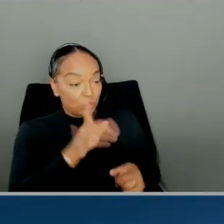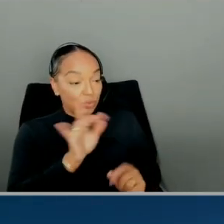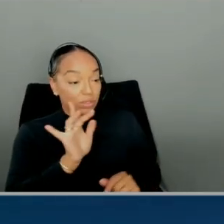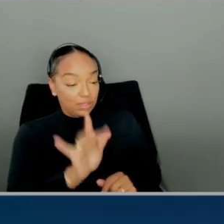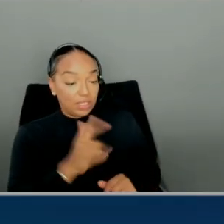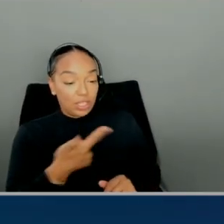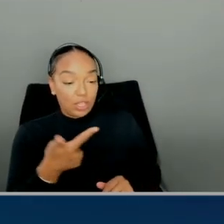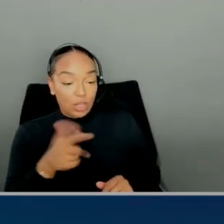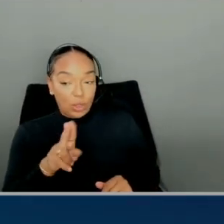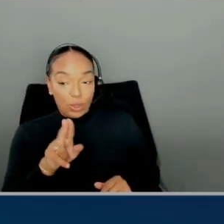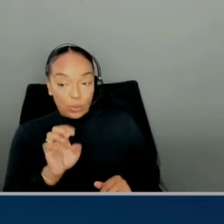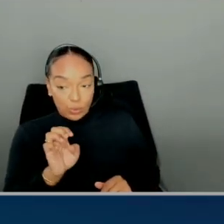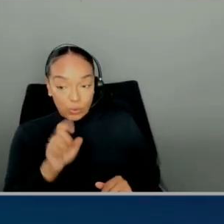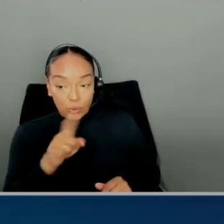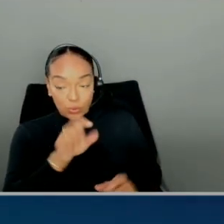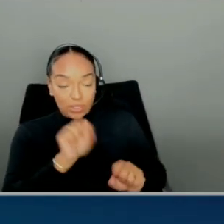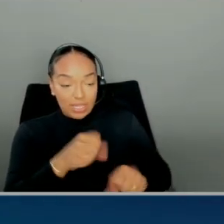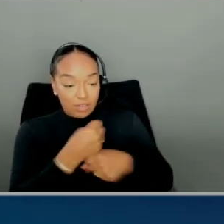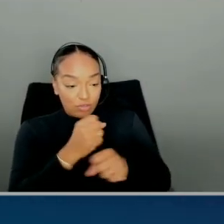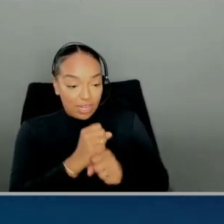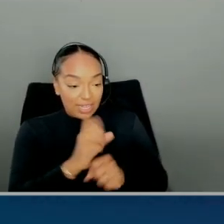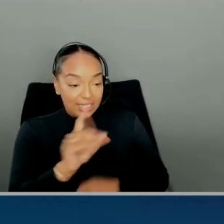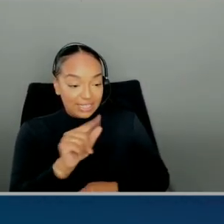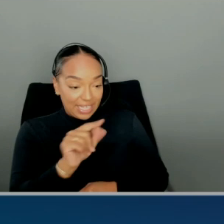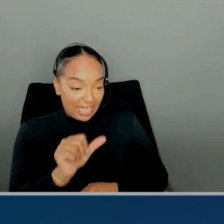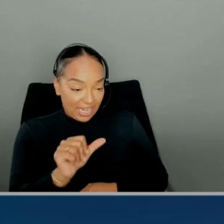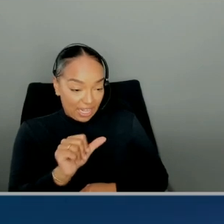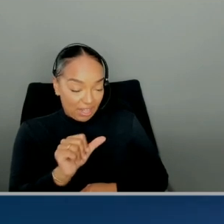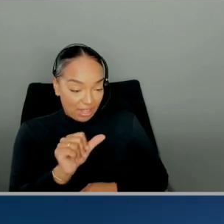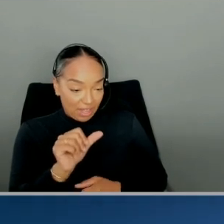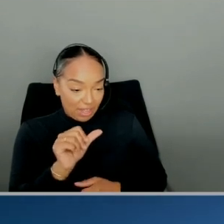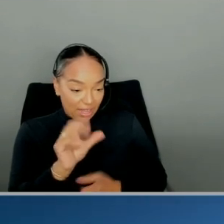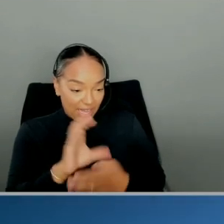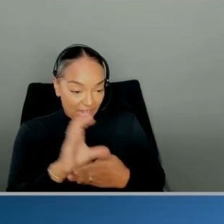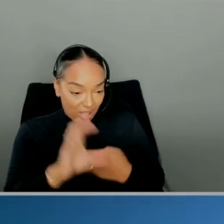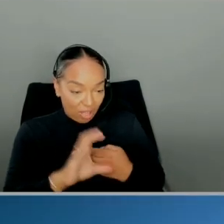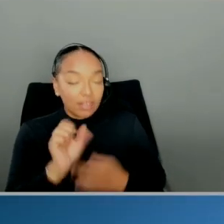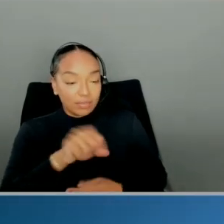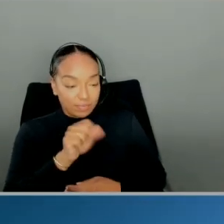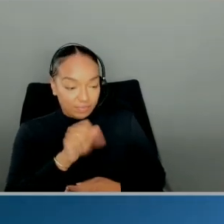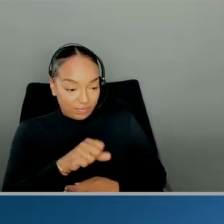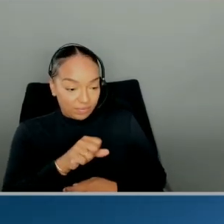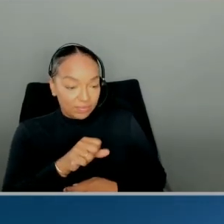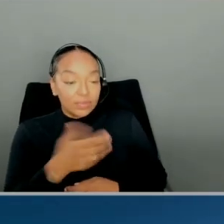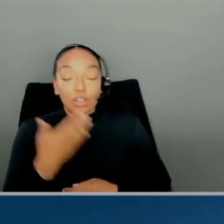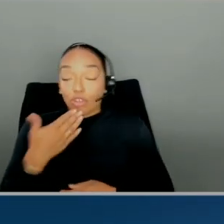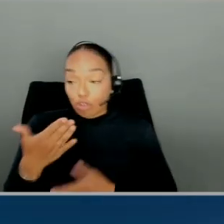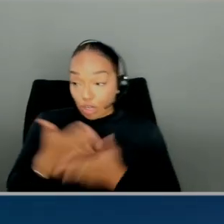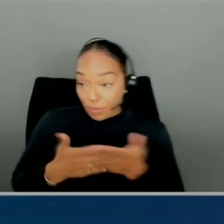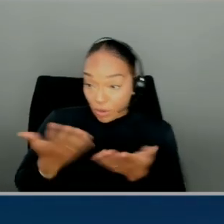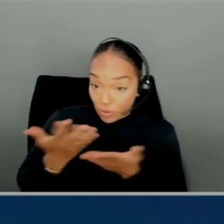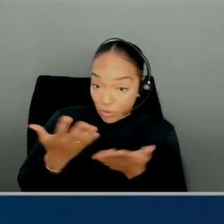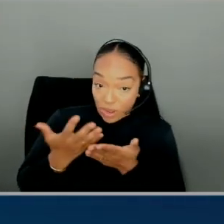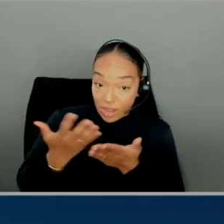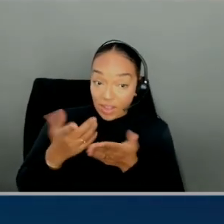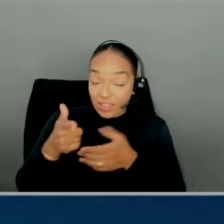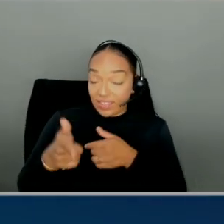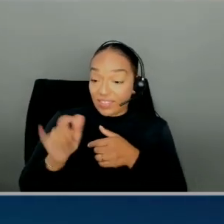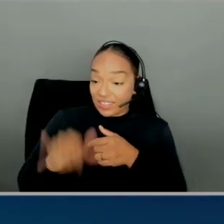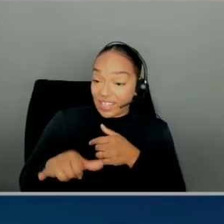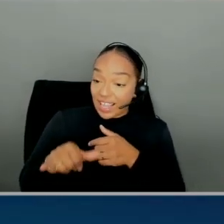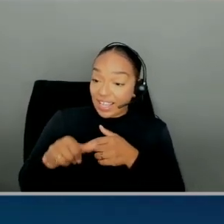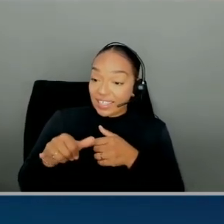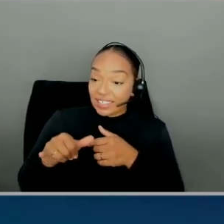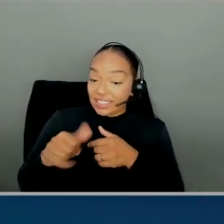you can create a data catalog for one of your databases. Yeah. And the good part is, this data catalog just gets